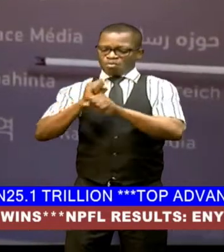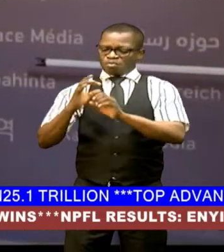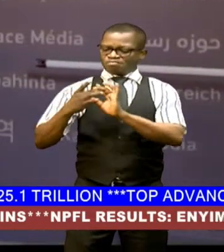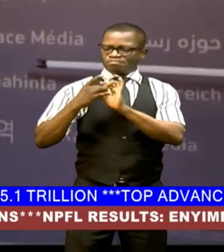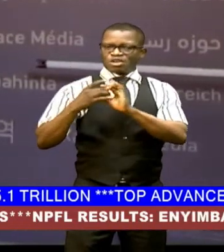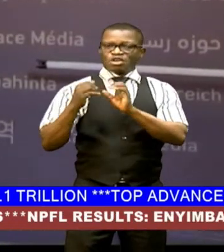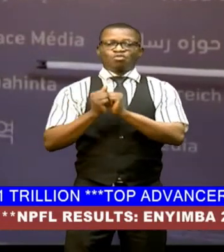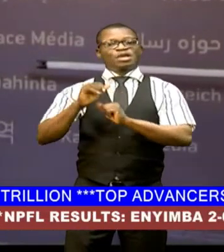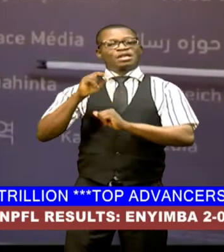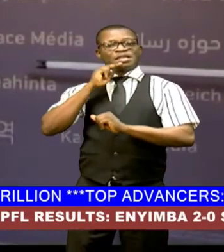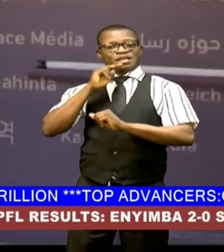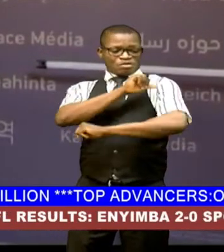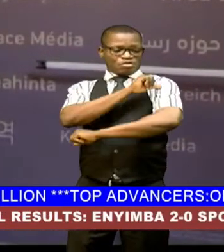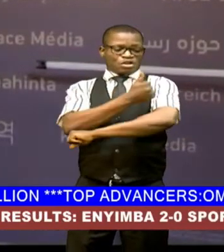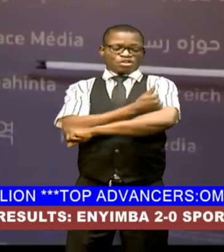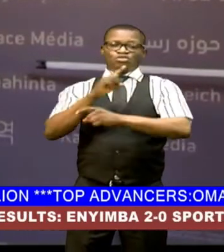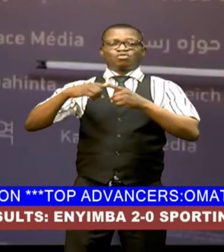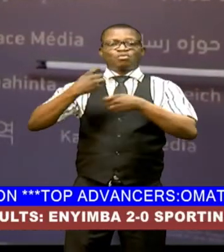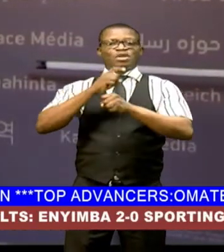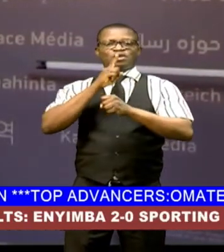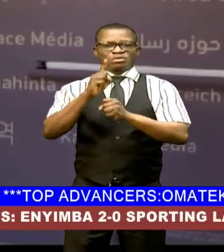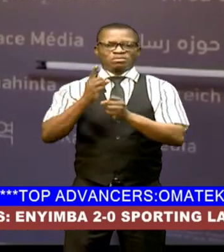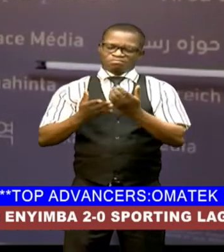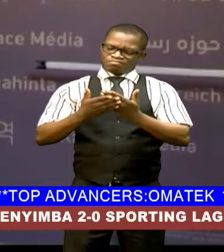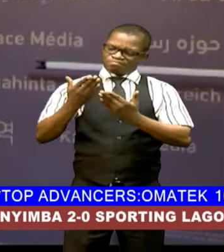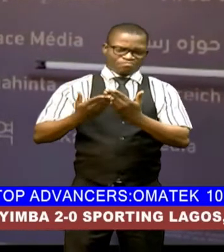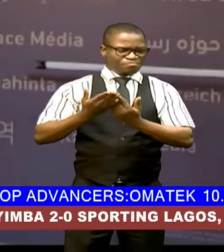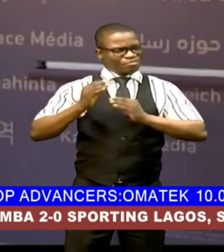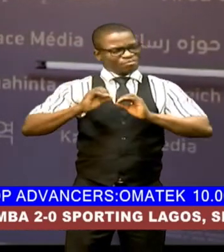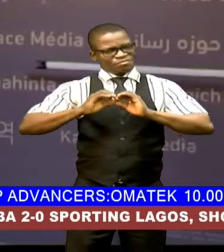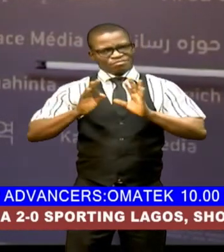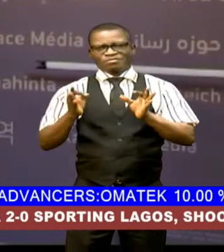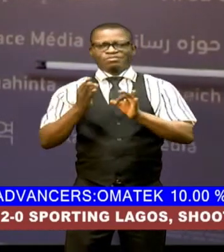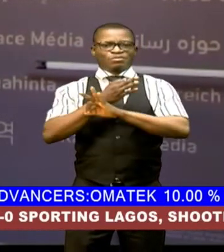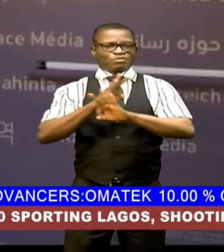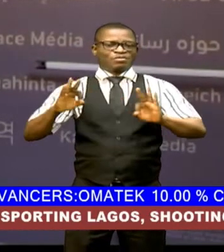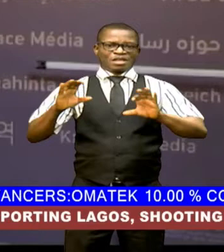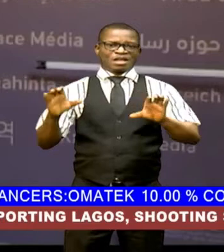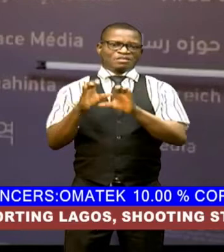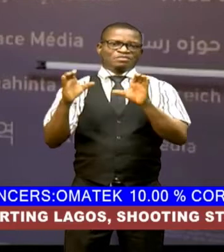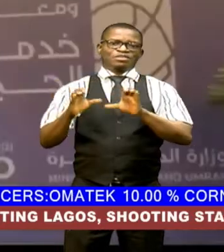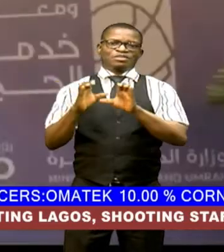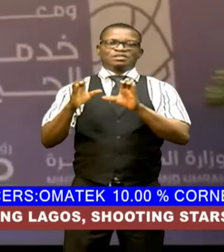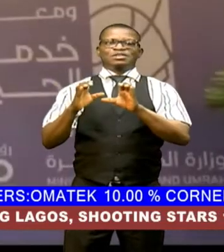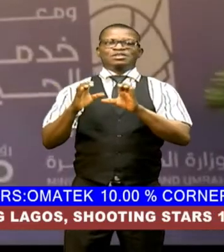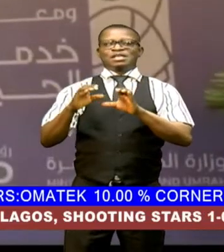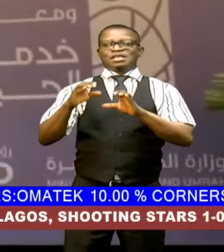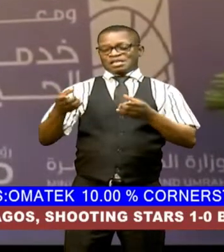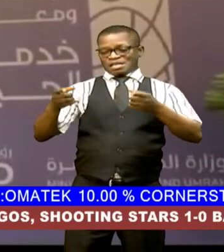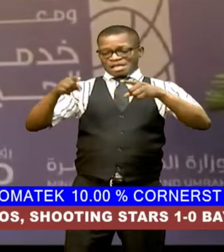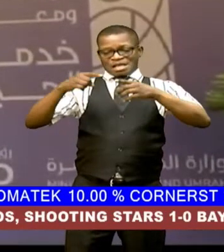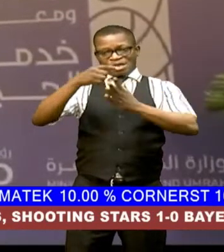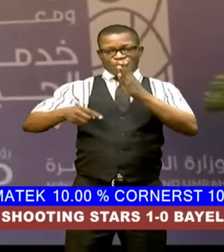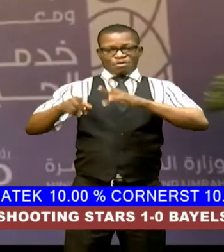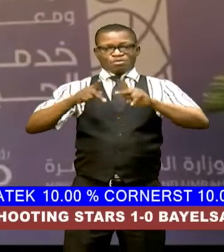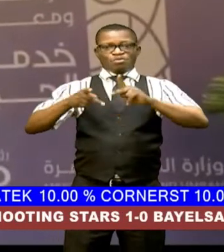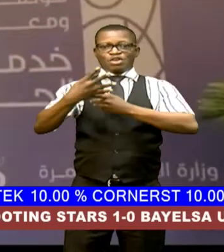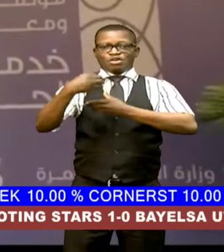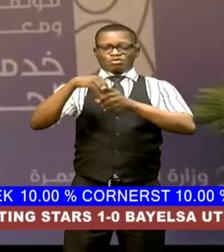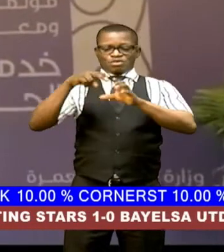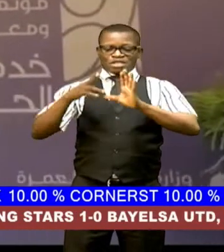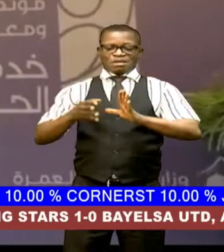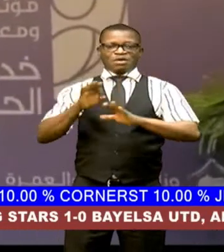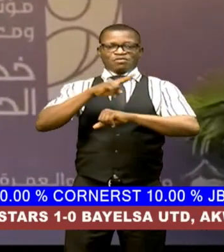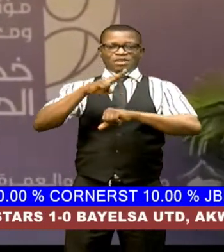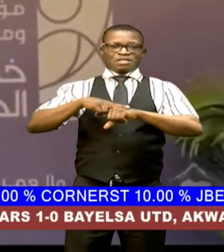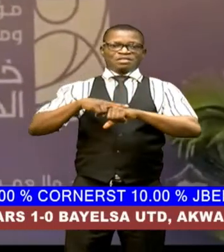nigerian authorities to ensure seamless hajj and umrah operations in attendance were the chairman of national